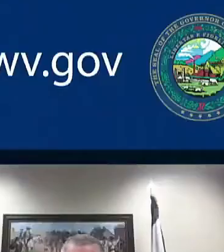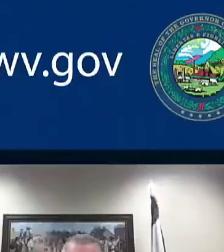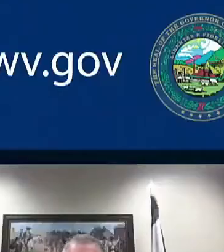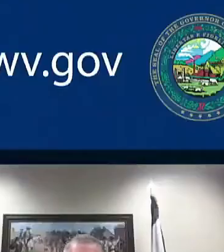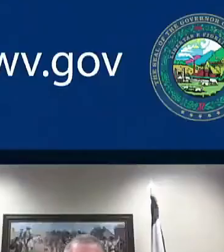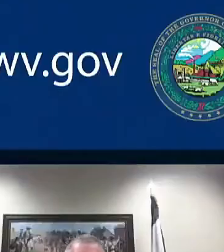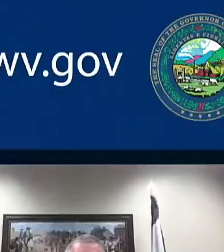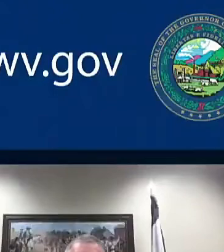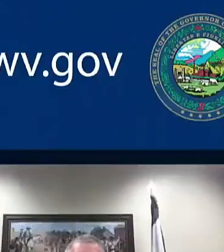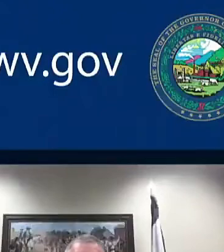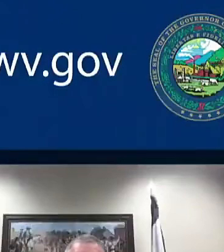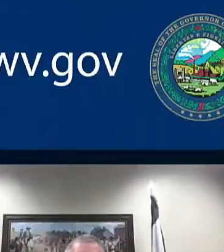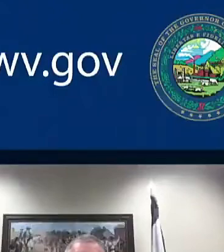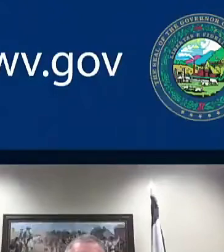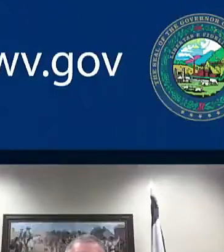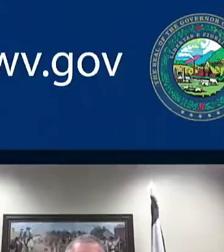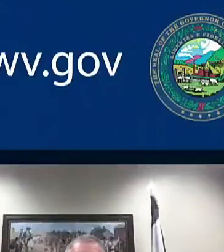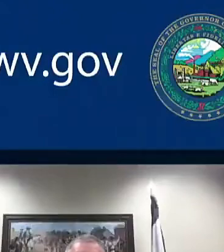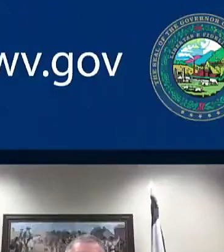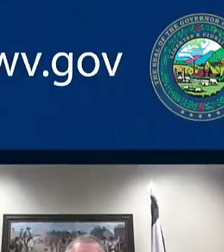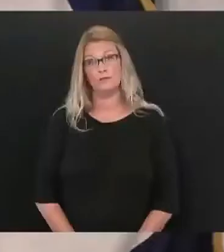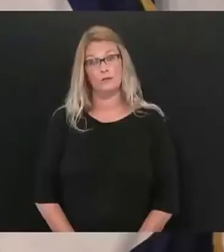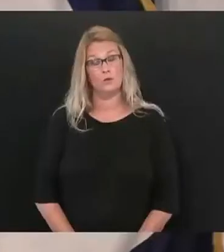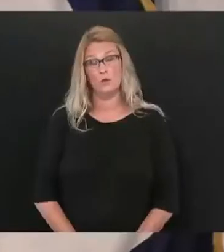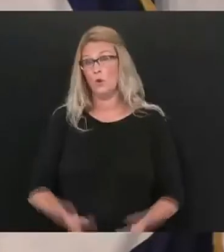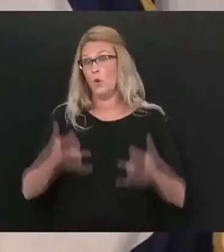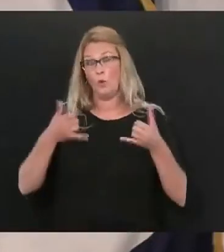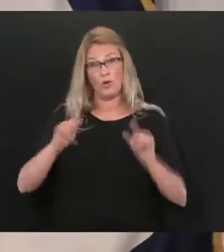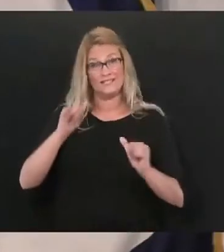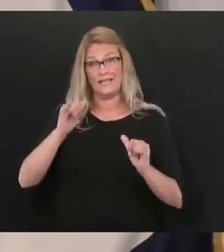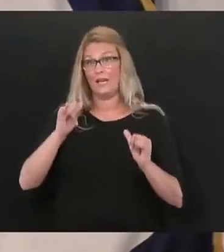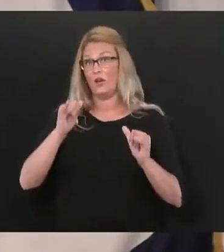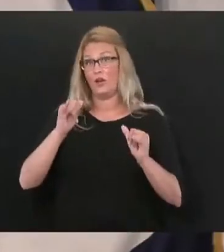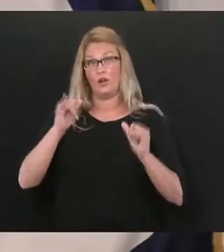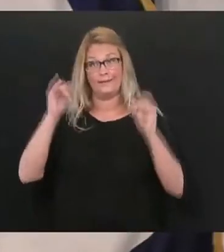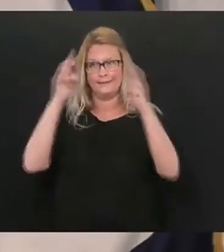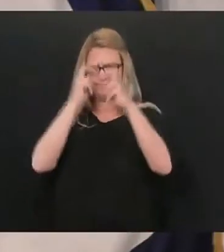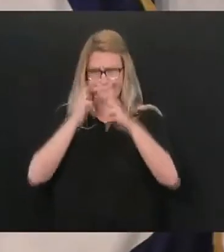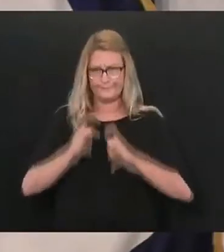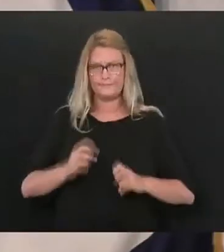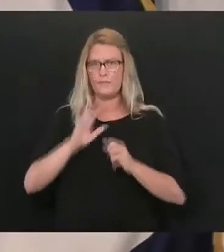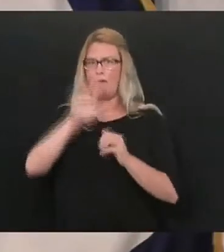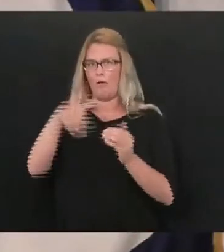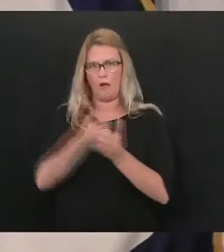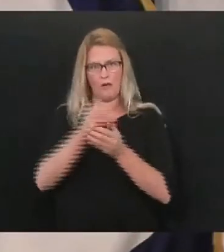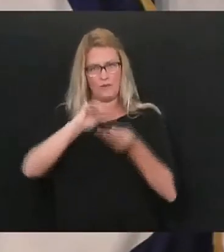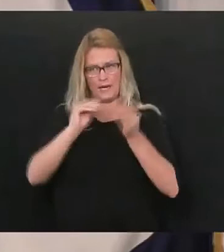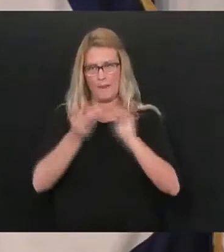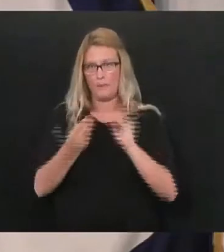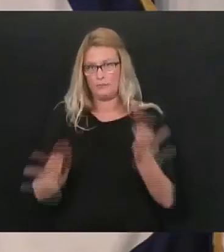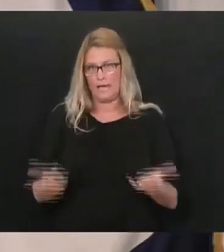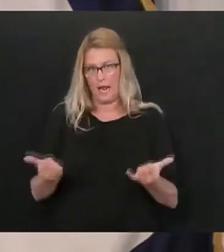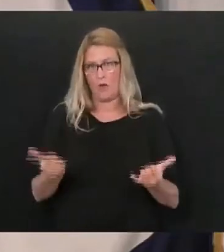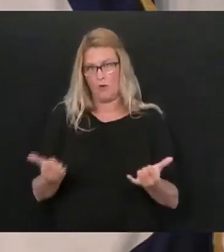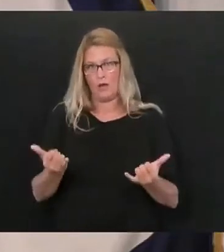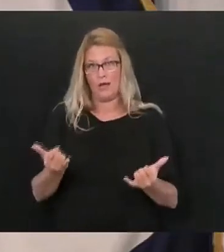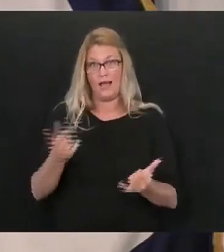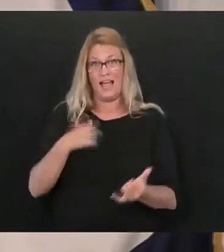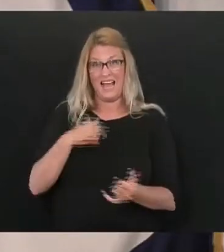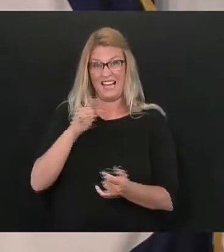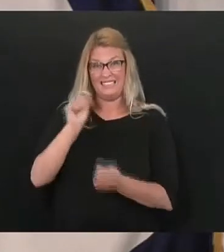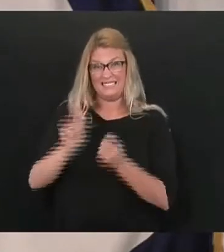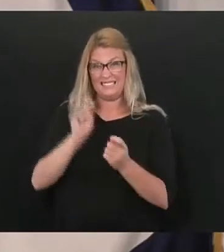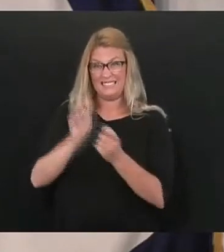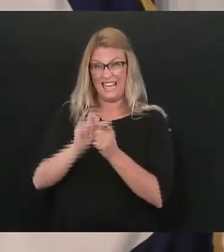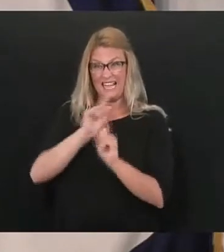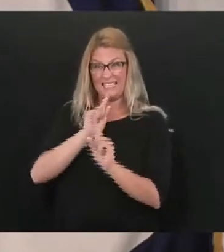Charles we're still we're still evaluating the numbers and and to give you an absolute answer on